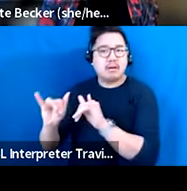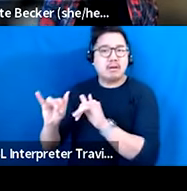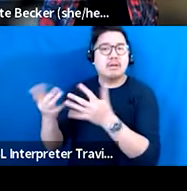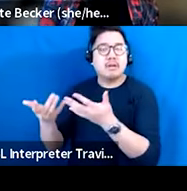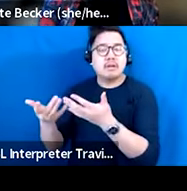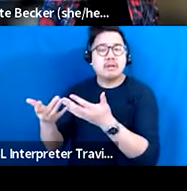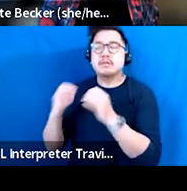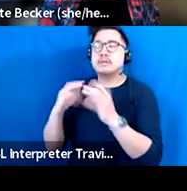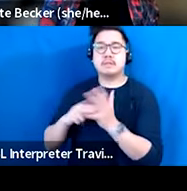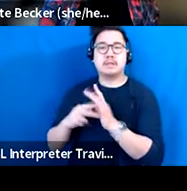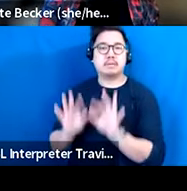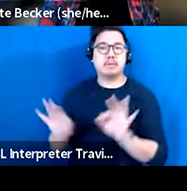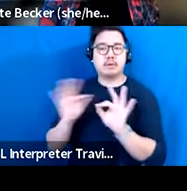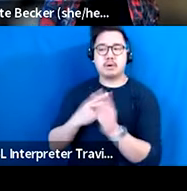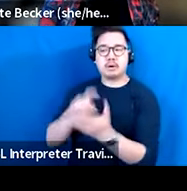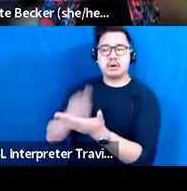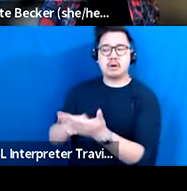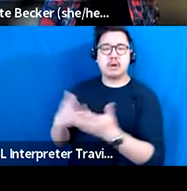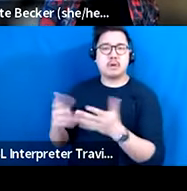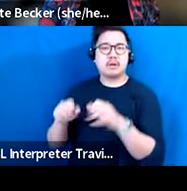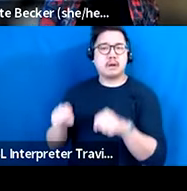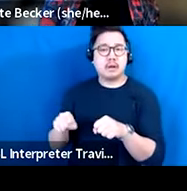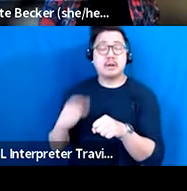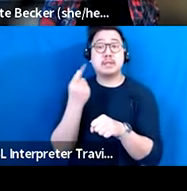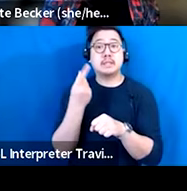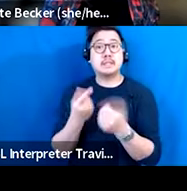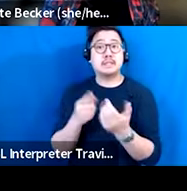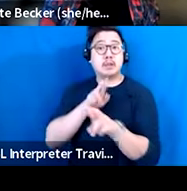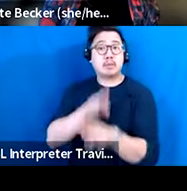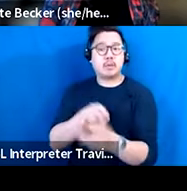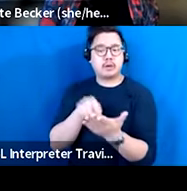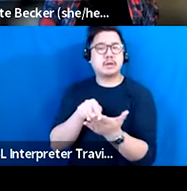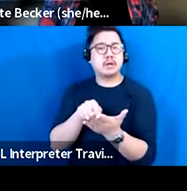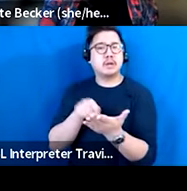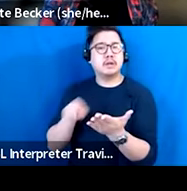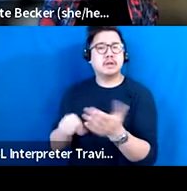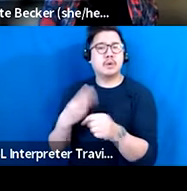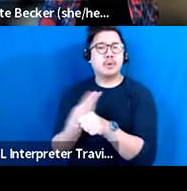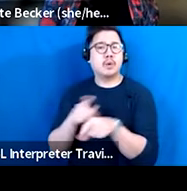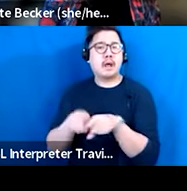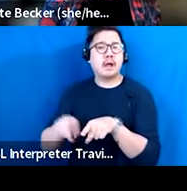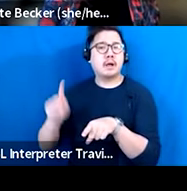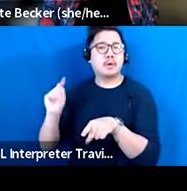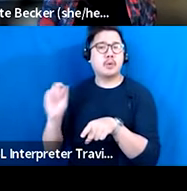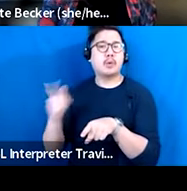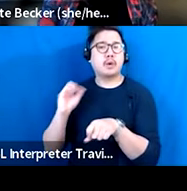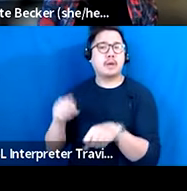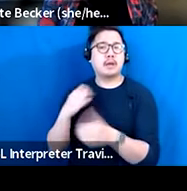possible, and having this report be one of many resources and tools, to me, is going to be the way forward.